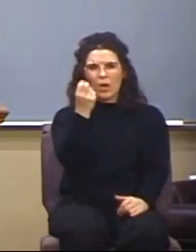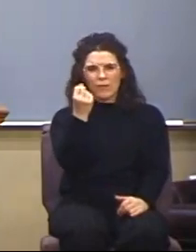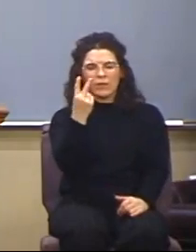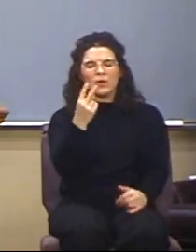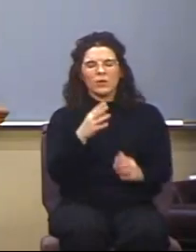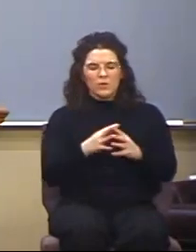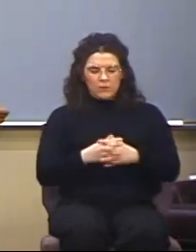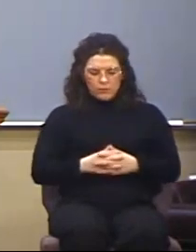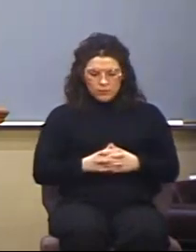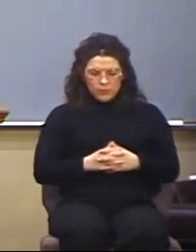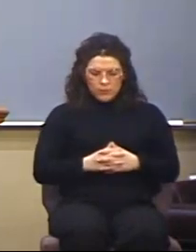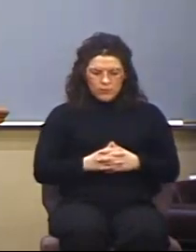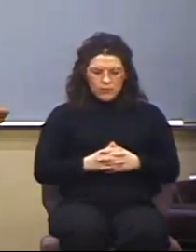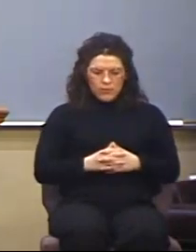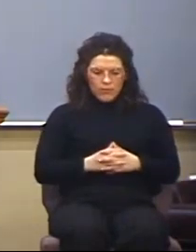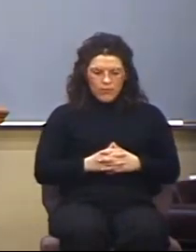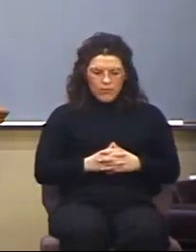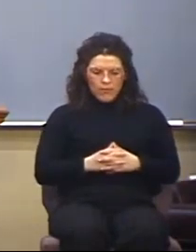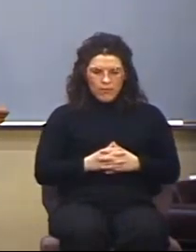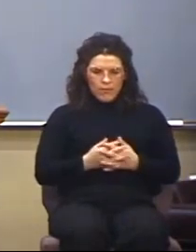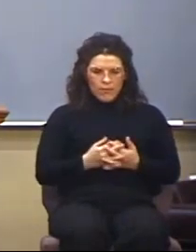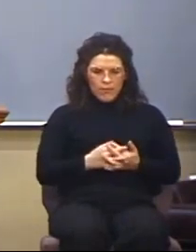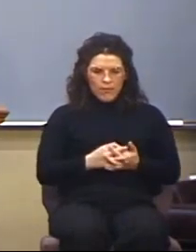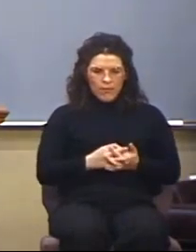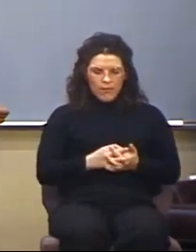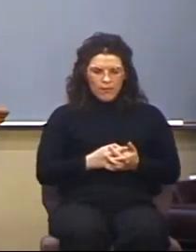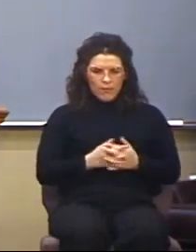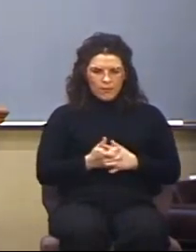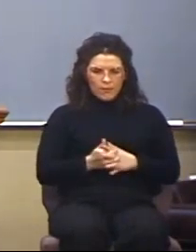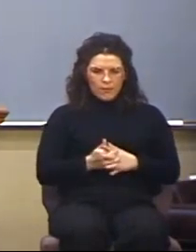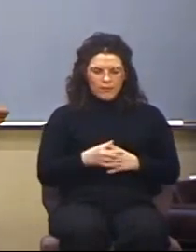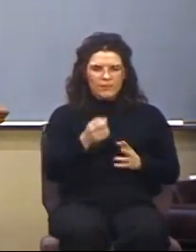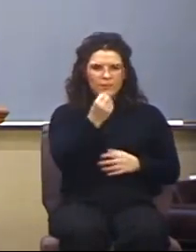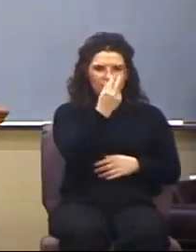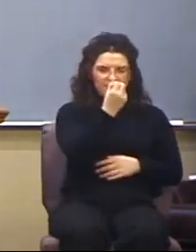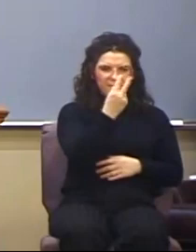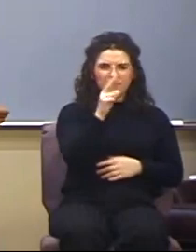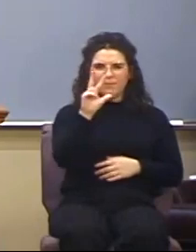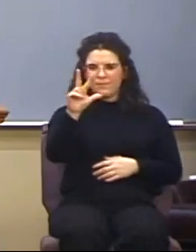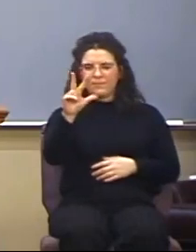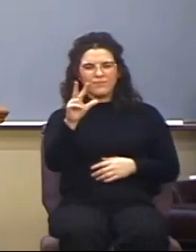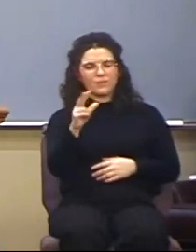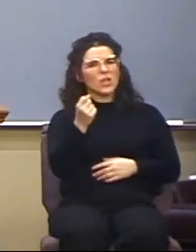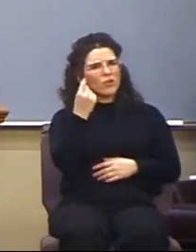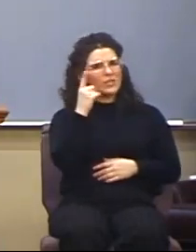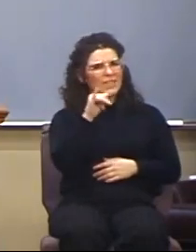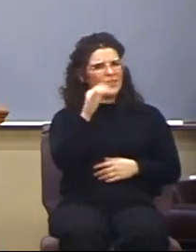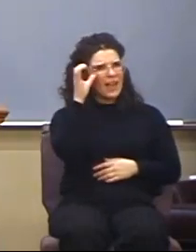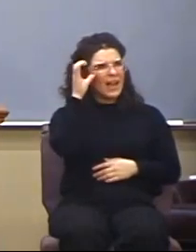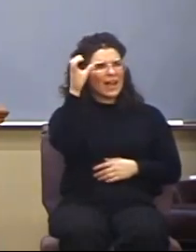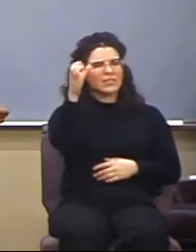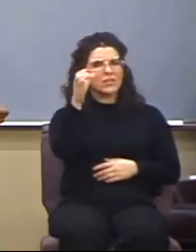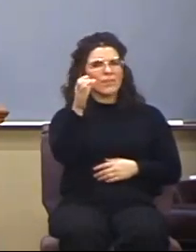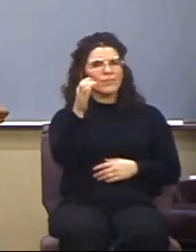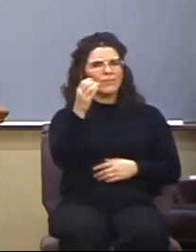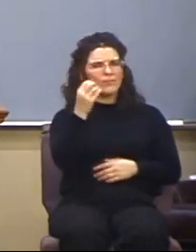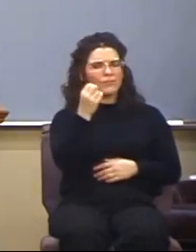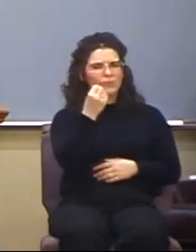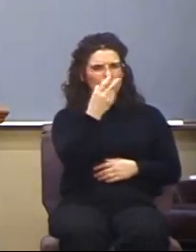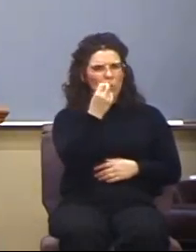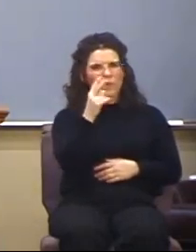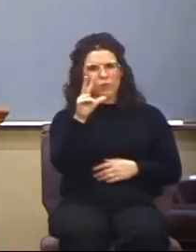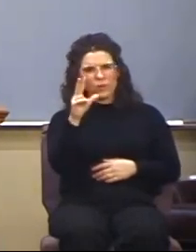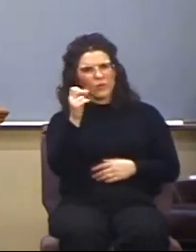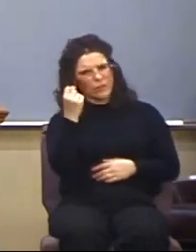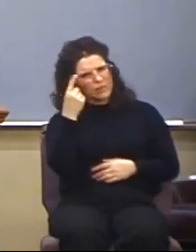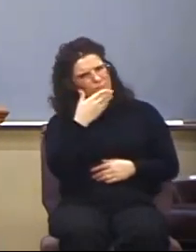look at verse 3 in light of that, it works a whole lot better. So when we read chapter 12 verse